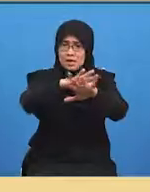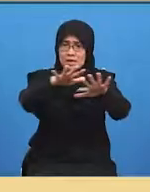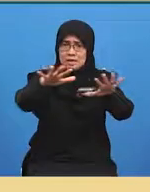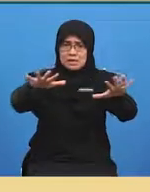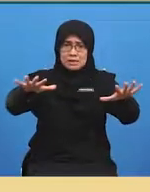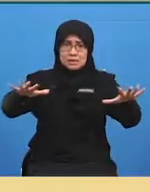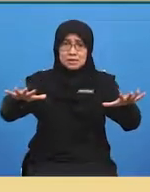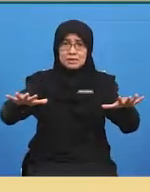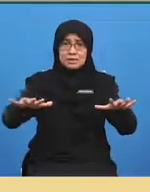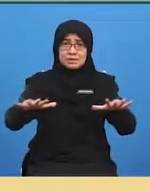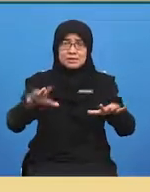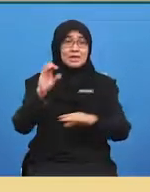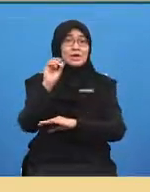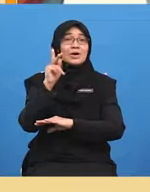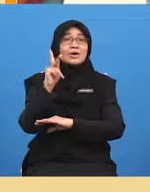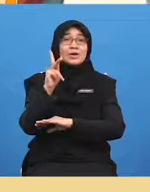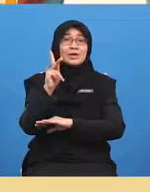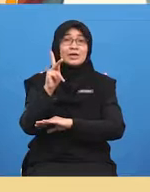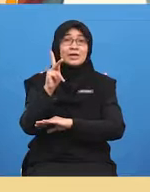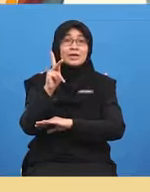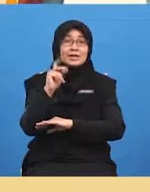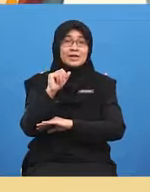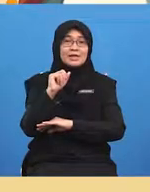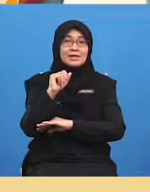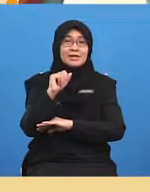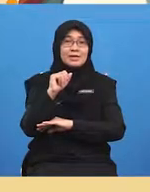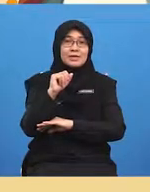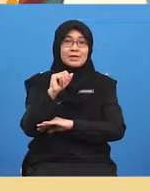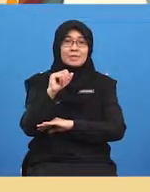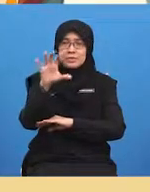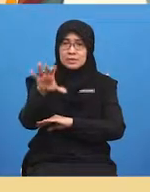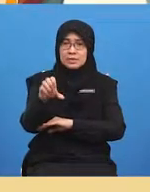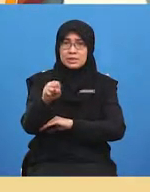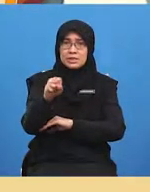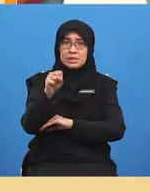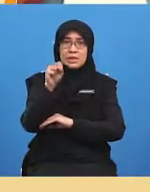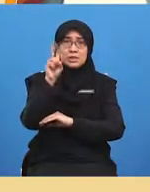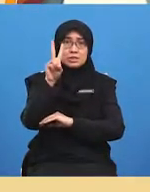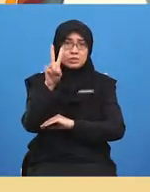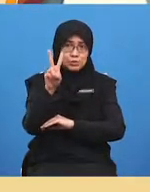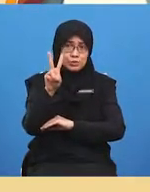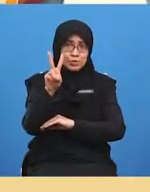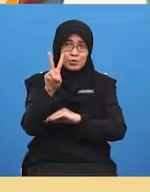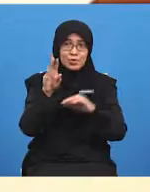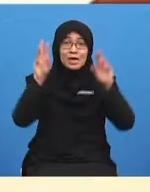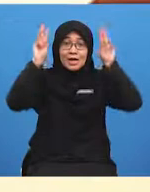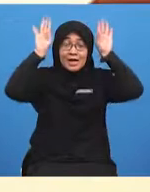all right you need to take two bunny hops forward